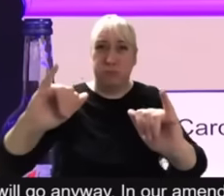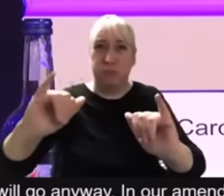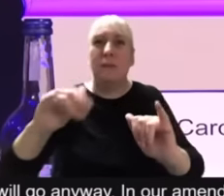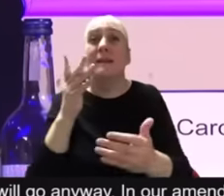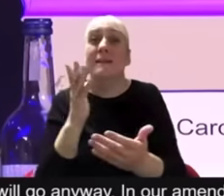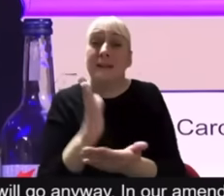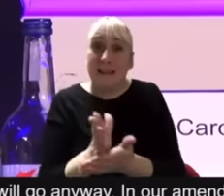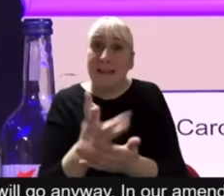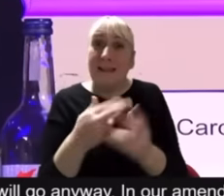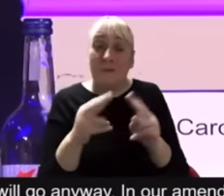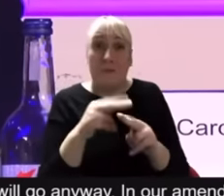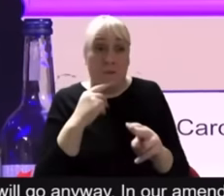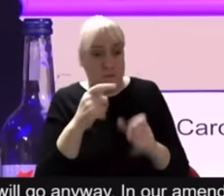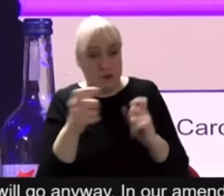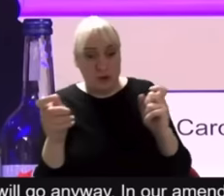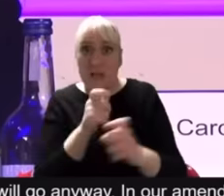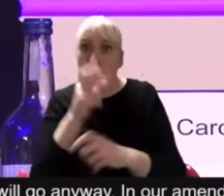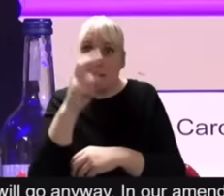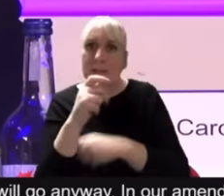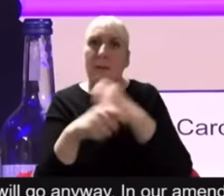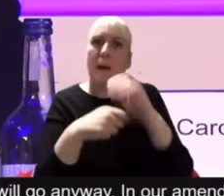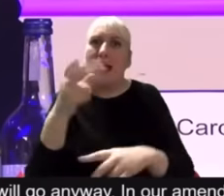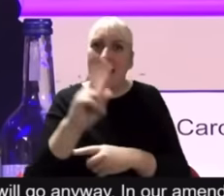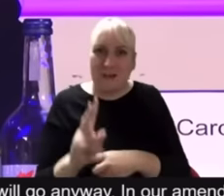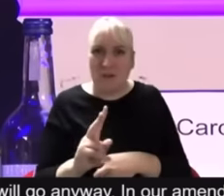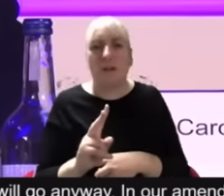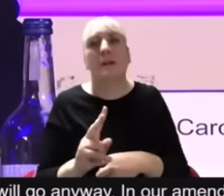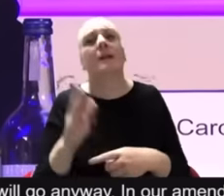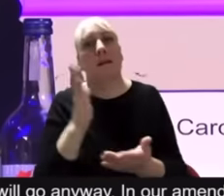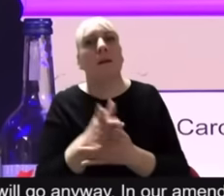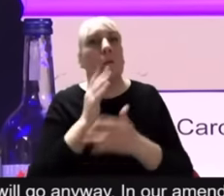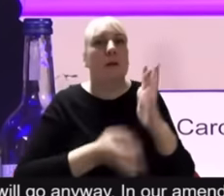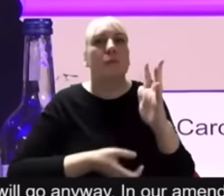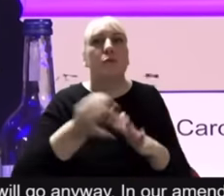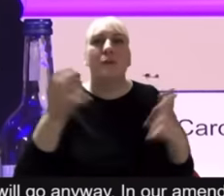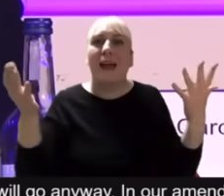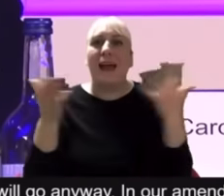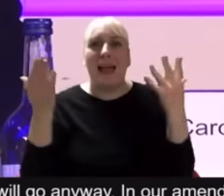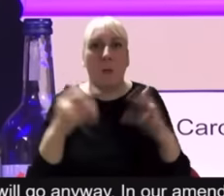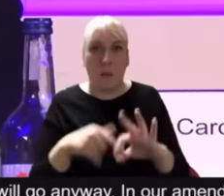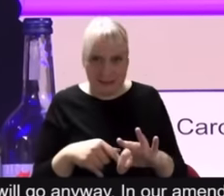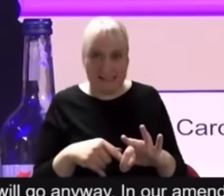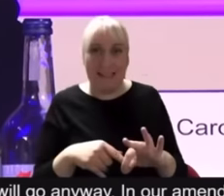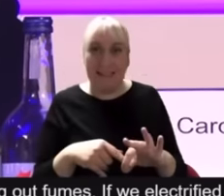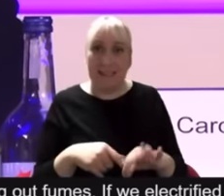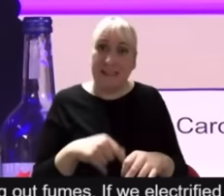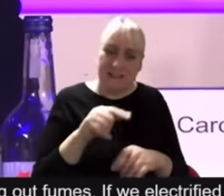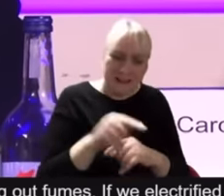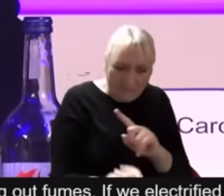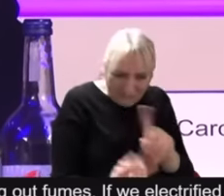air quality would improve because every one of us wants improved air quality. But to shove a £12.50 fine on the